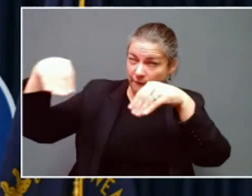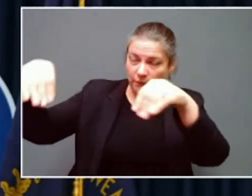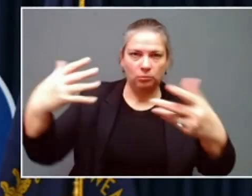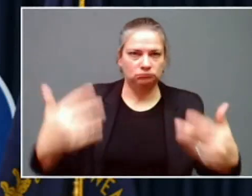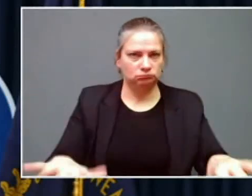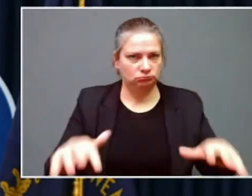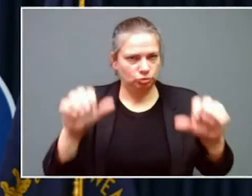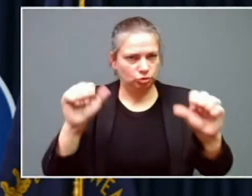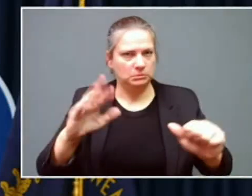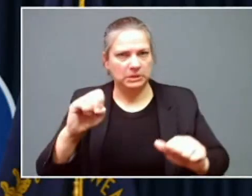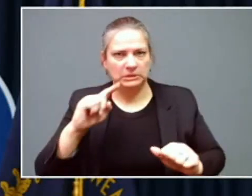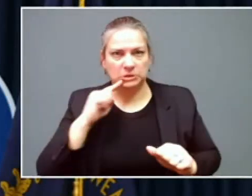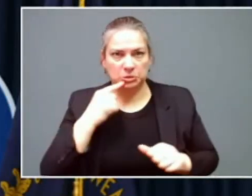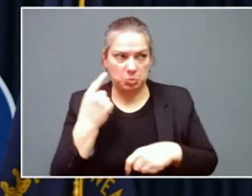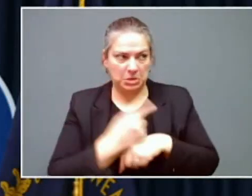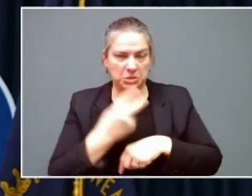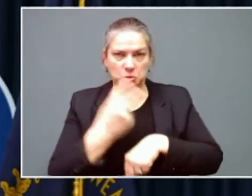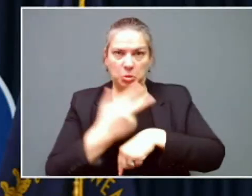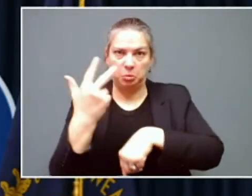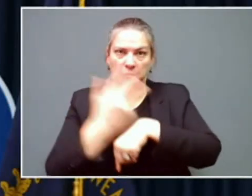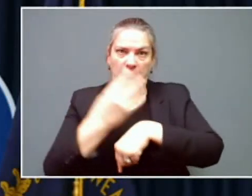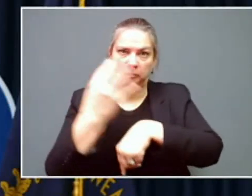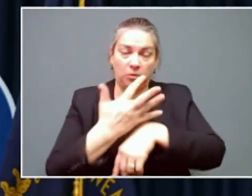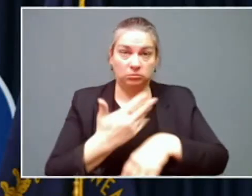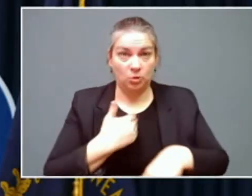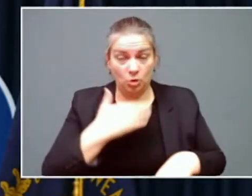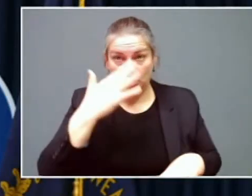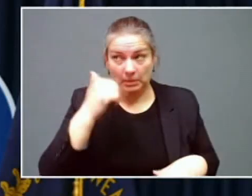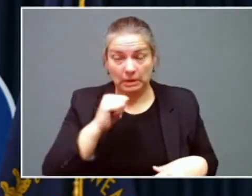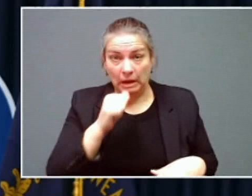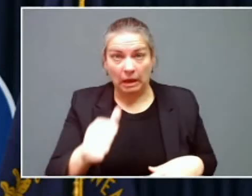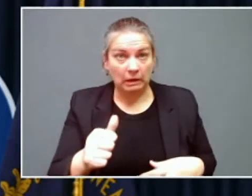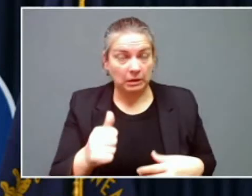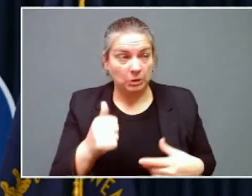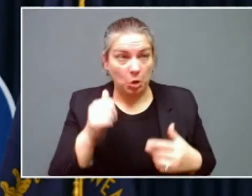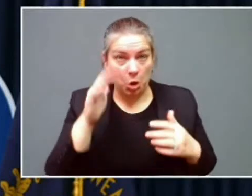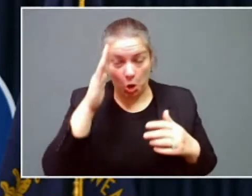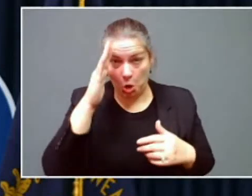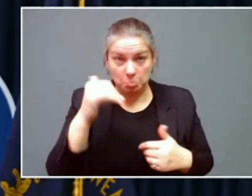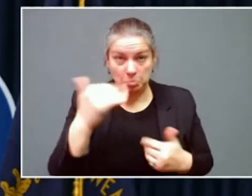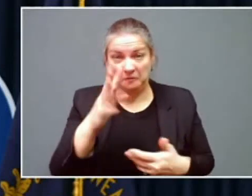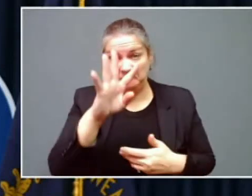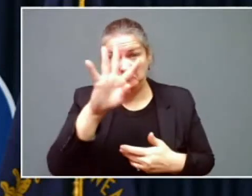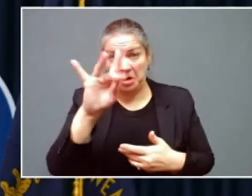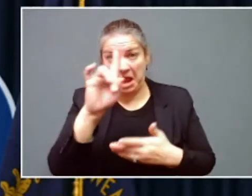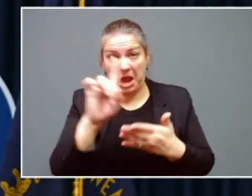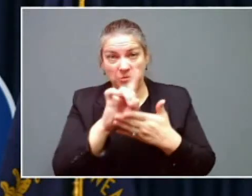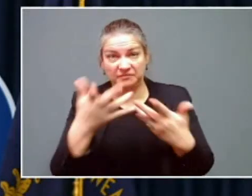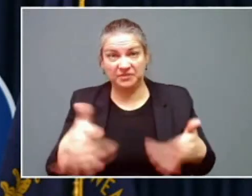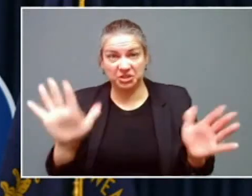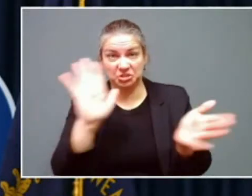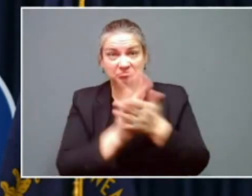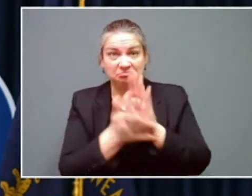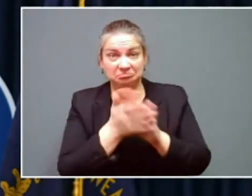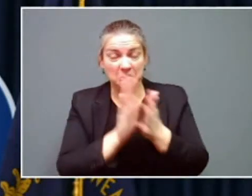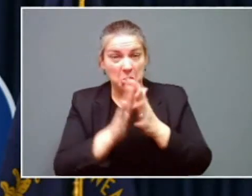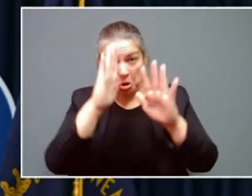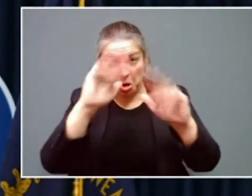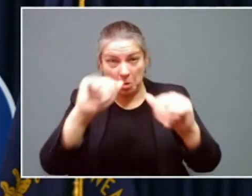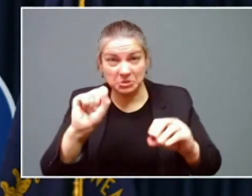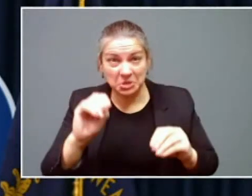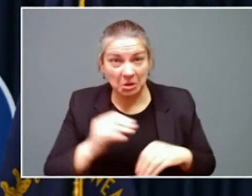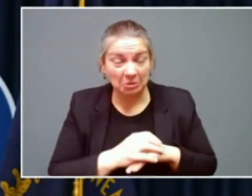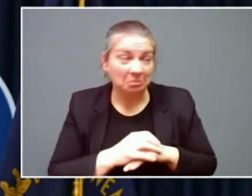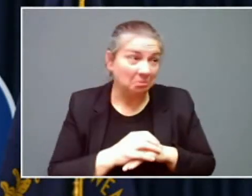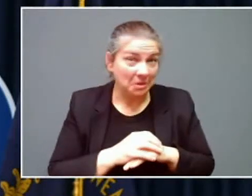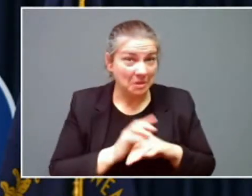longer than a couple days. We all hope that it could be a 48-hour event. If it is, we'll all be pleased. But if it hits anywhere near